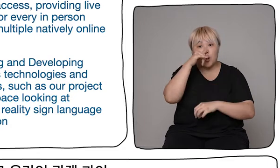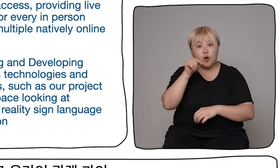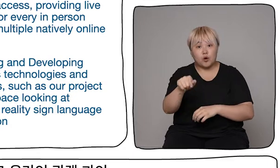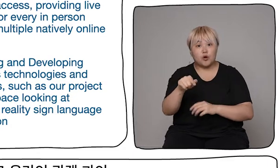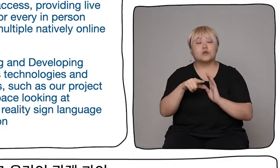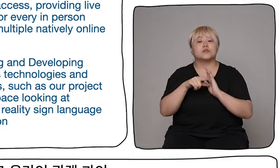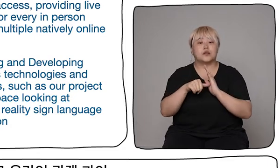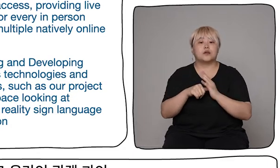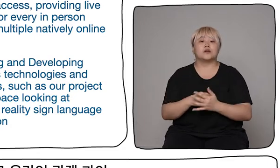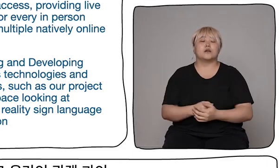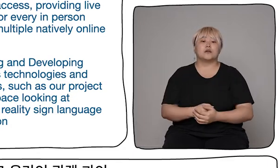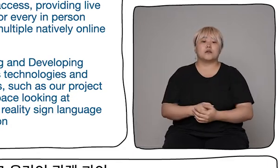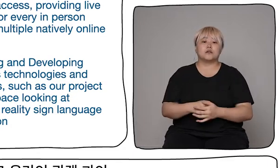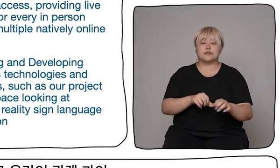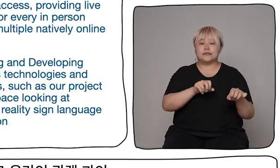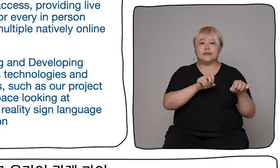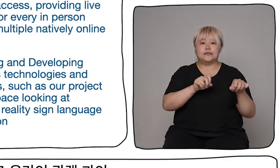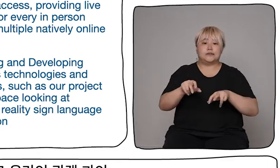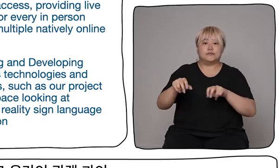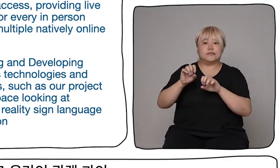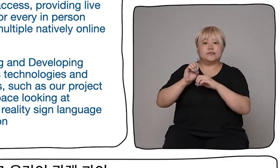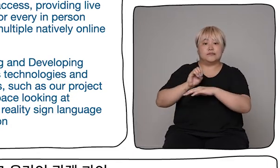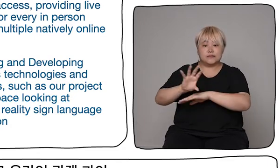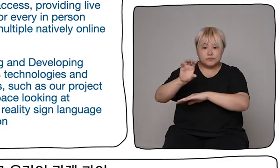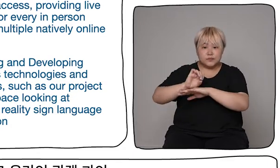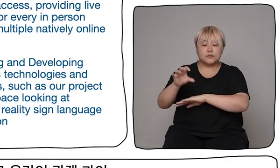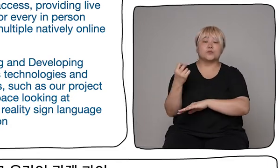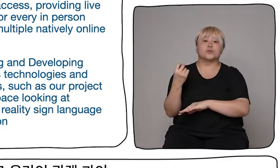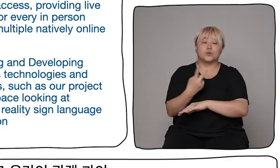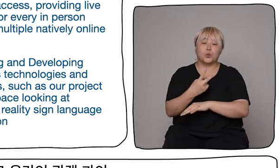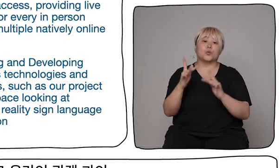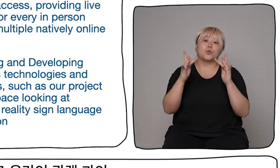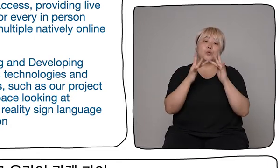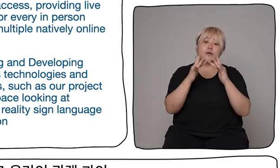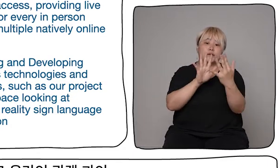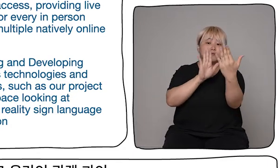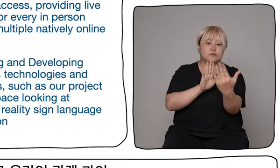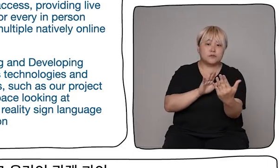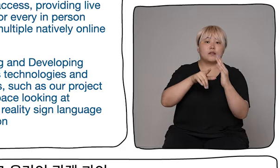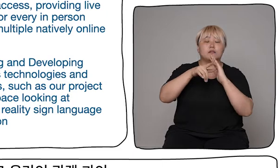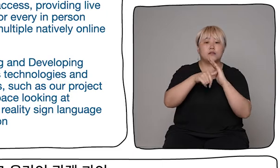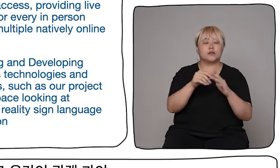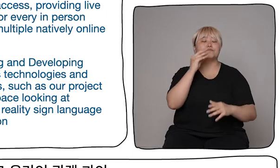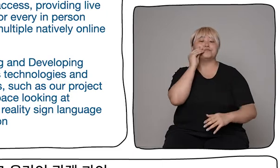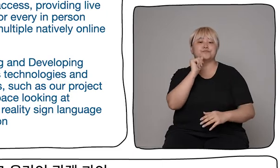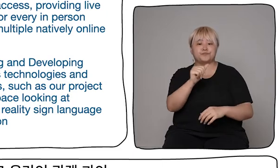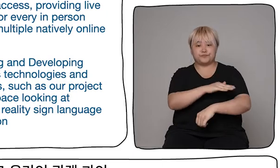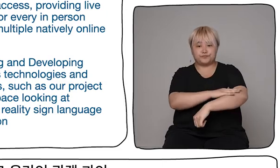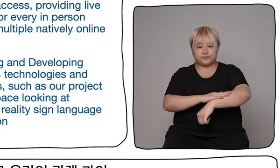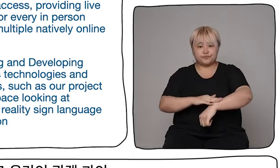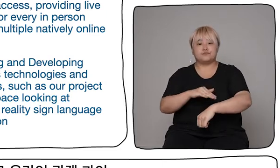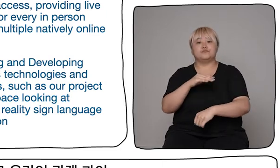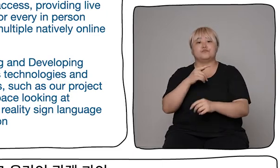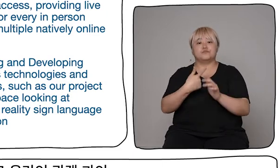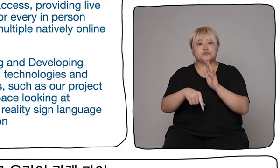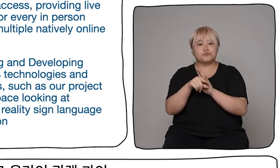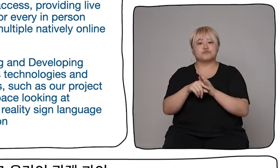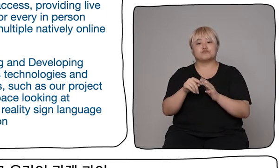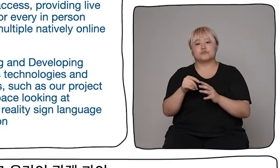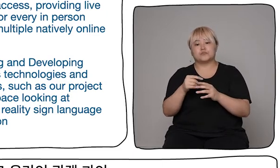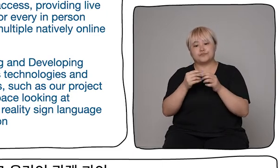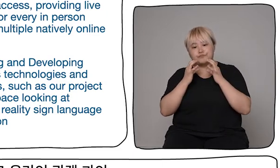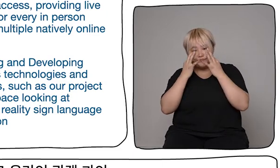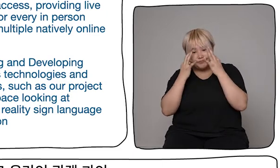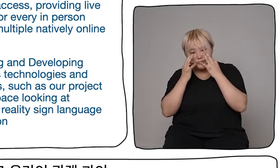then we will ensure live streaming and a smooth running between the in-person event and any remote or